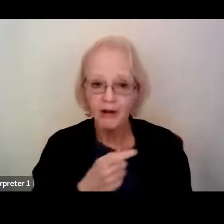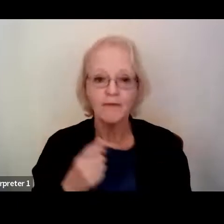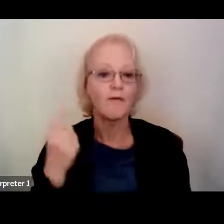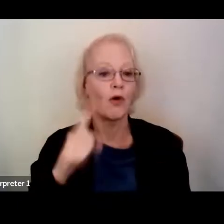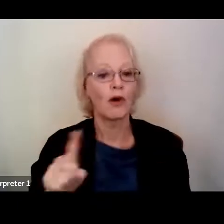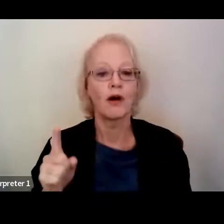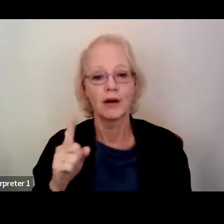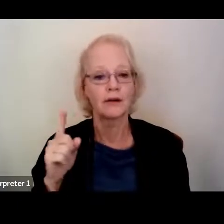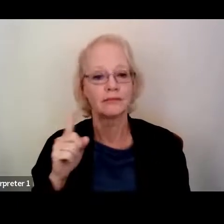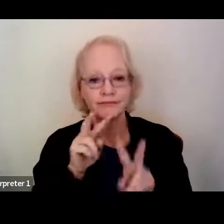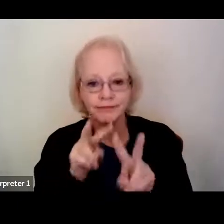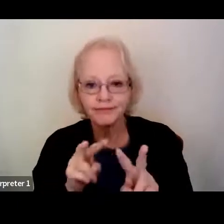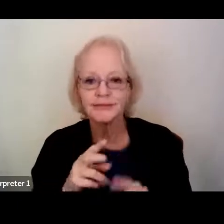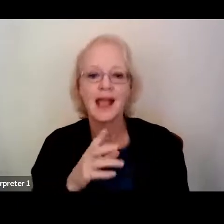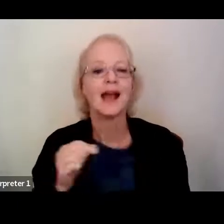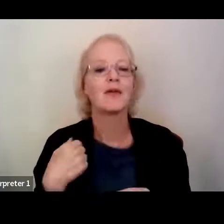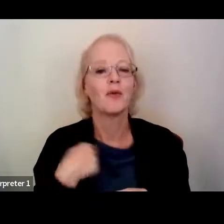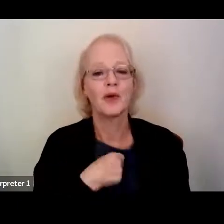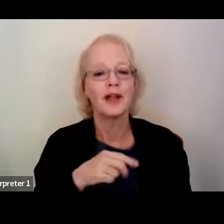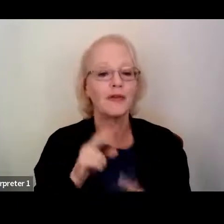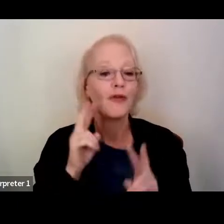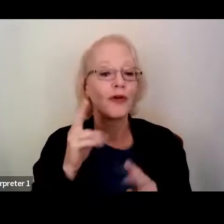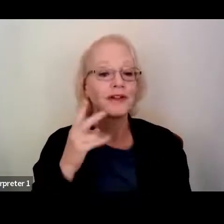and we look forward to seeing you at a future event.